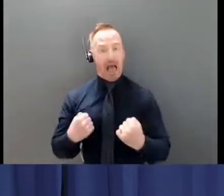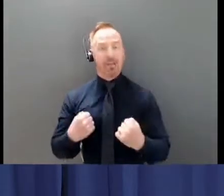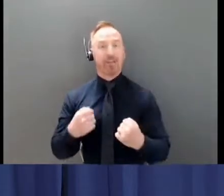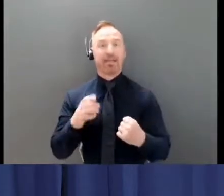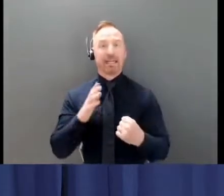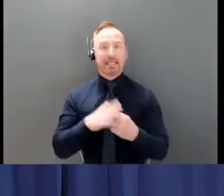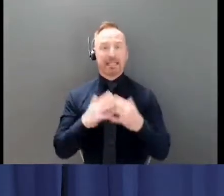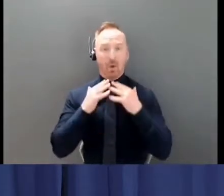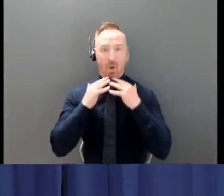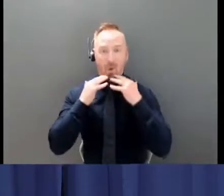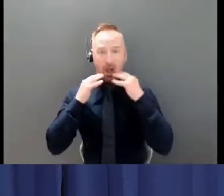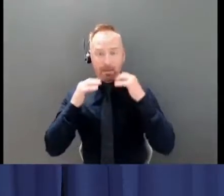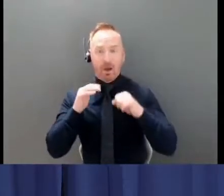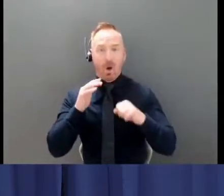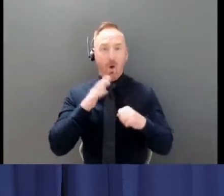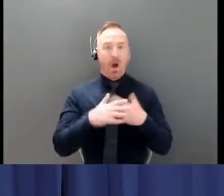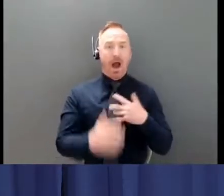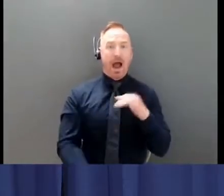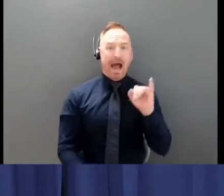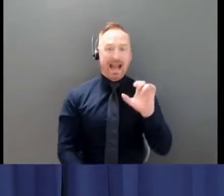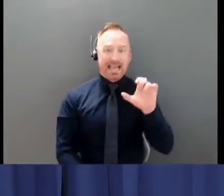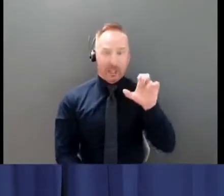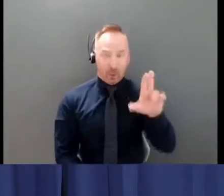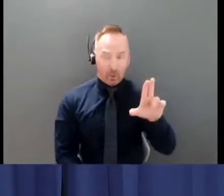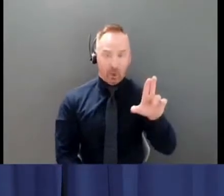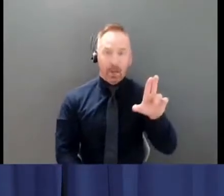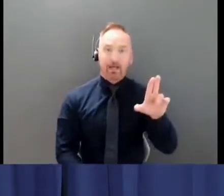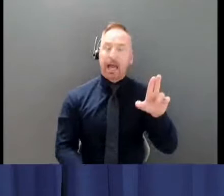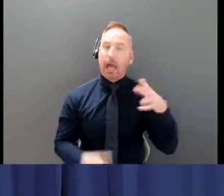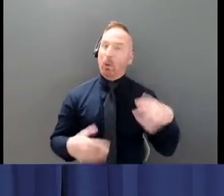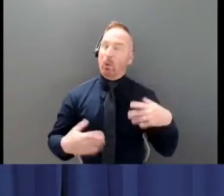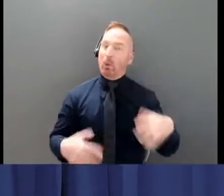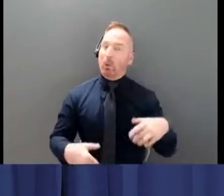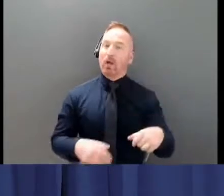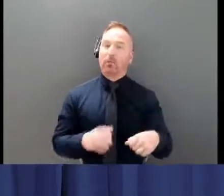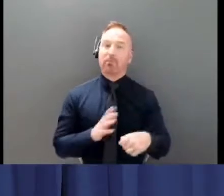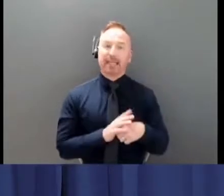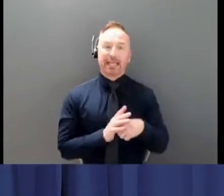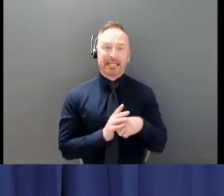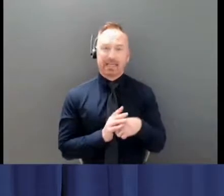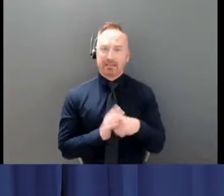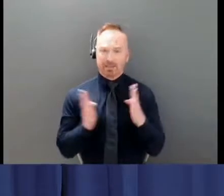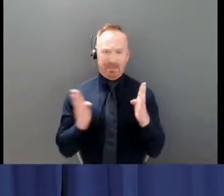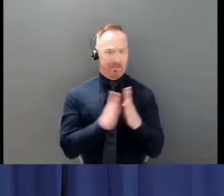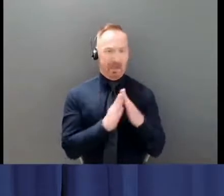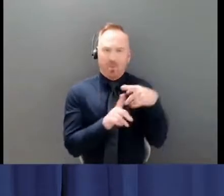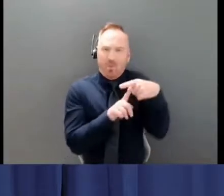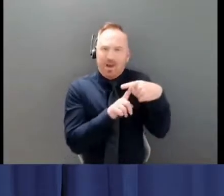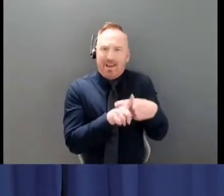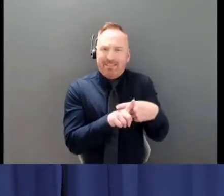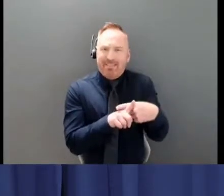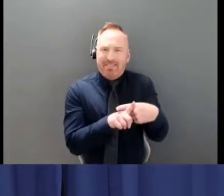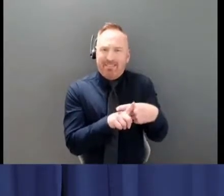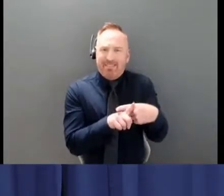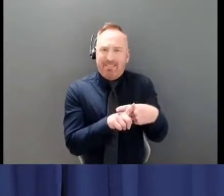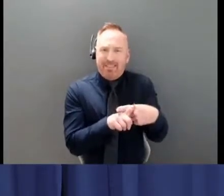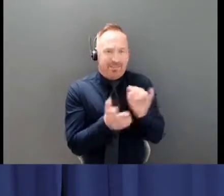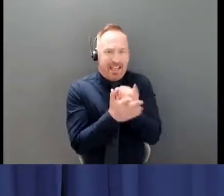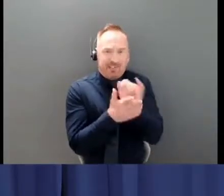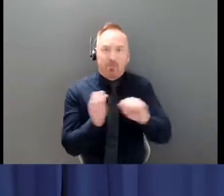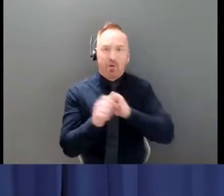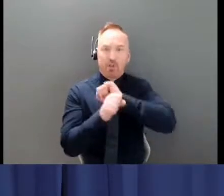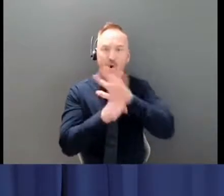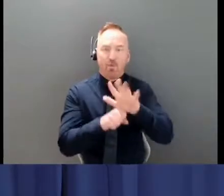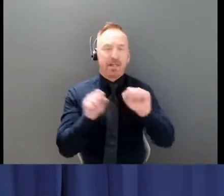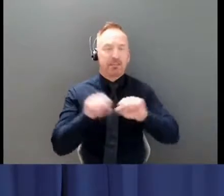care system. One month was all that it took for COVID to begin circulating within Yukon. And now,